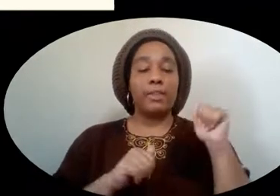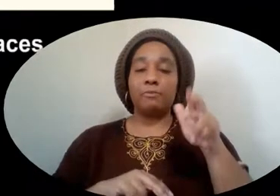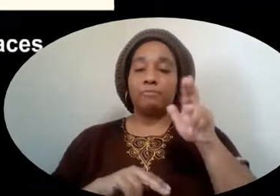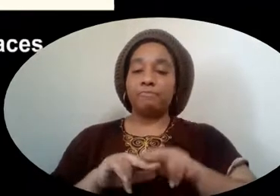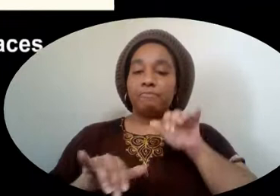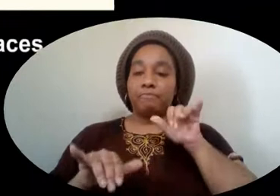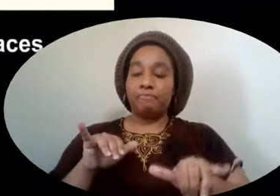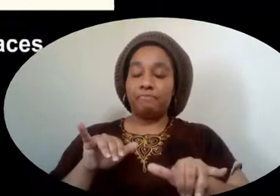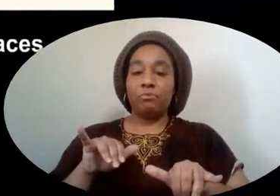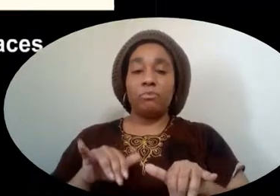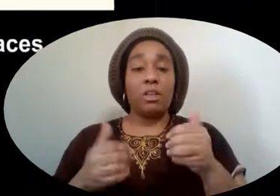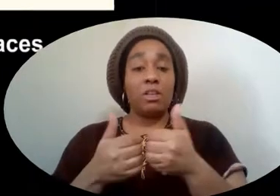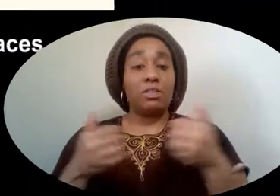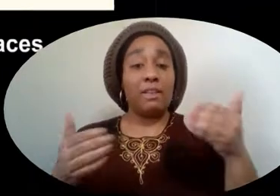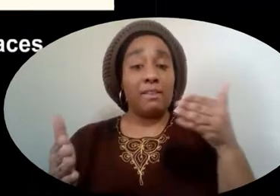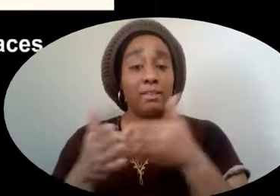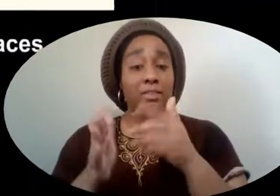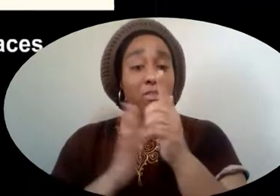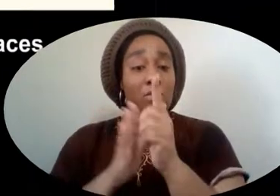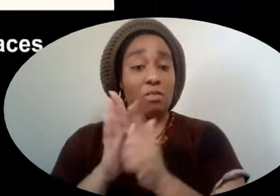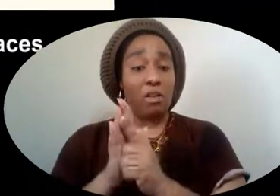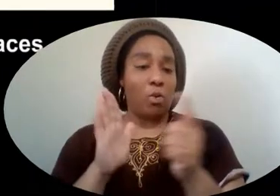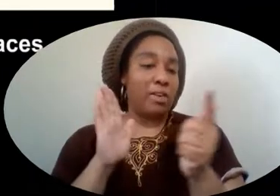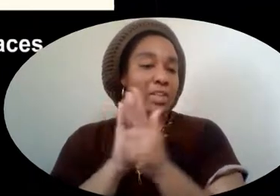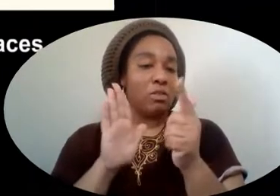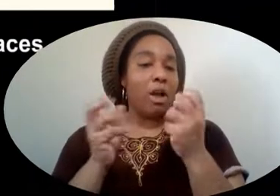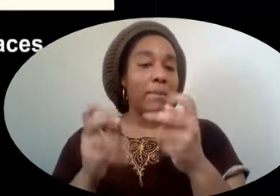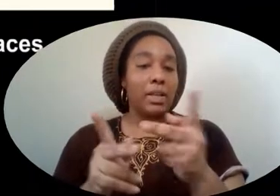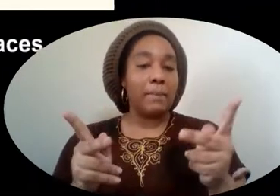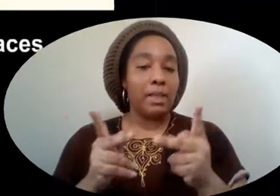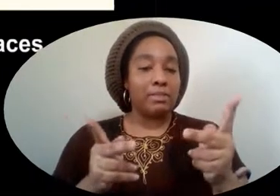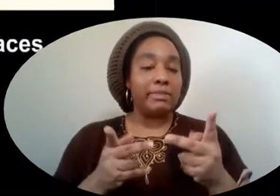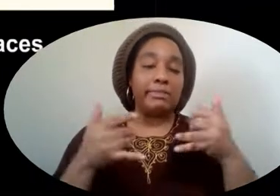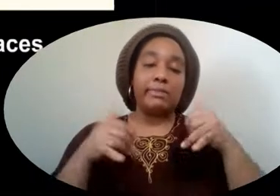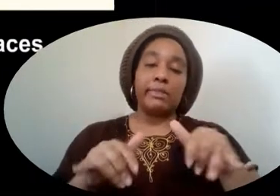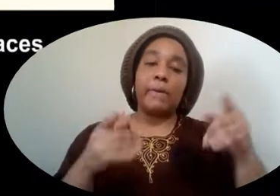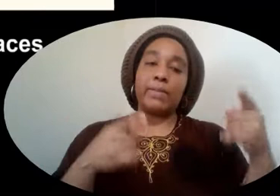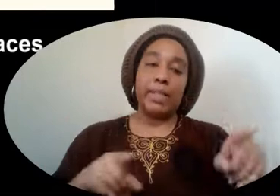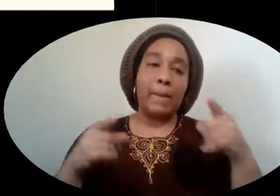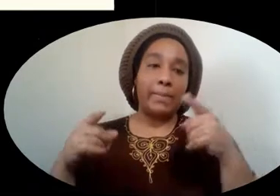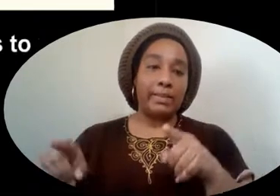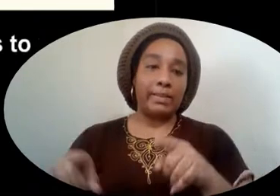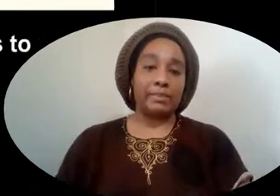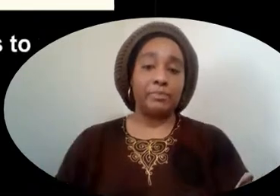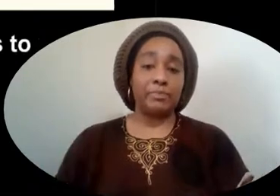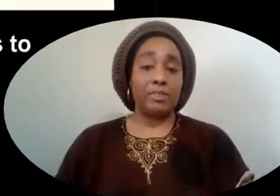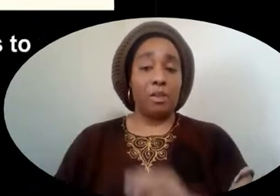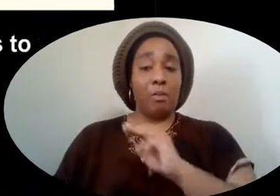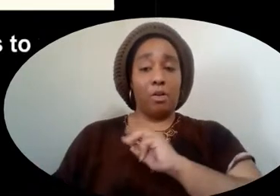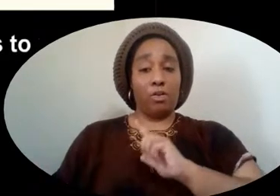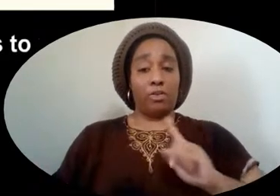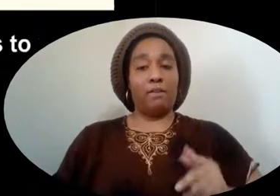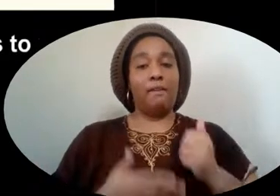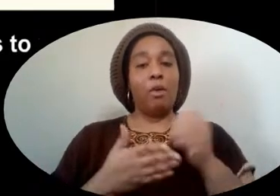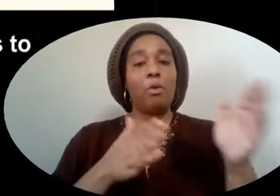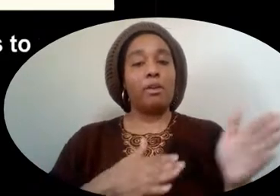Although segregation was against the law in many places, it still happened. Dr. King helped